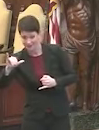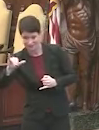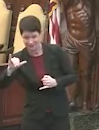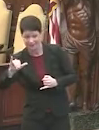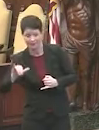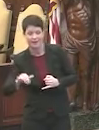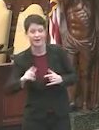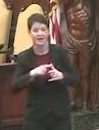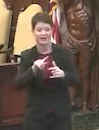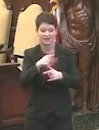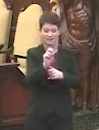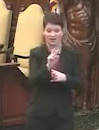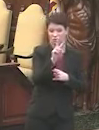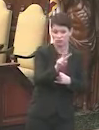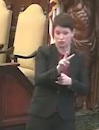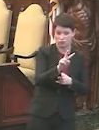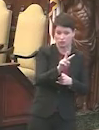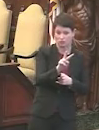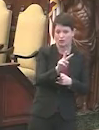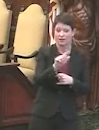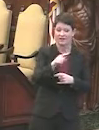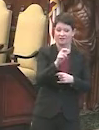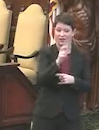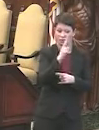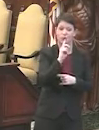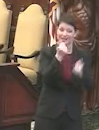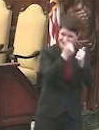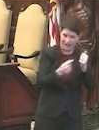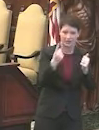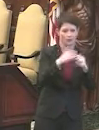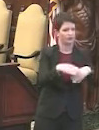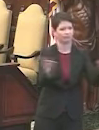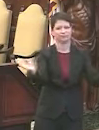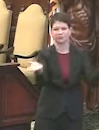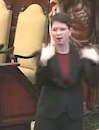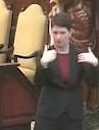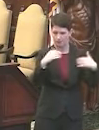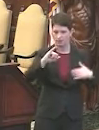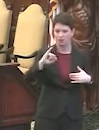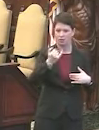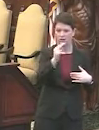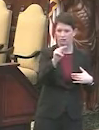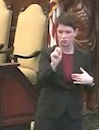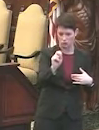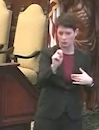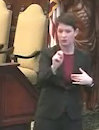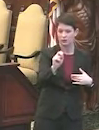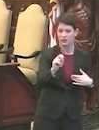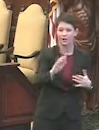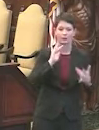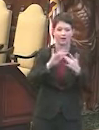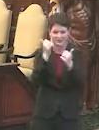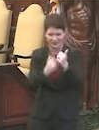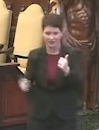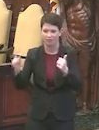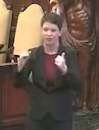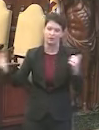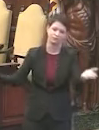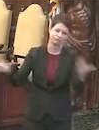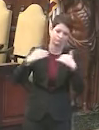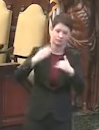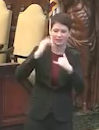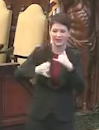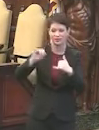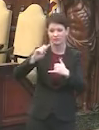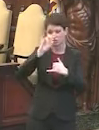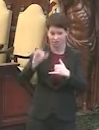And then we'll be in phase 2, and phase 2 is then everyone is eligible in June, and that we would reach everyone who wants the vaccine by the end